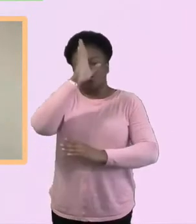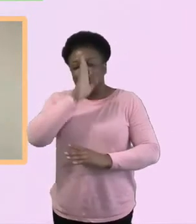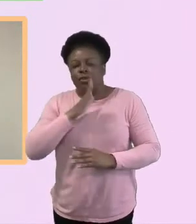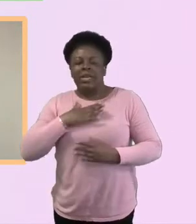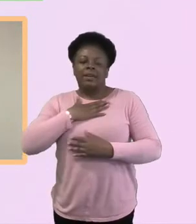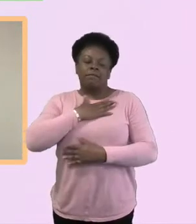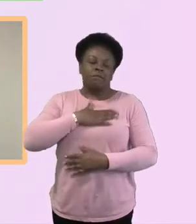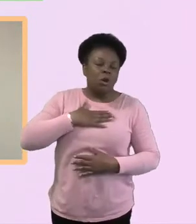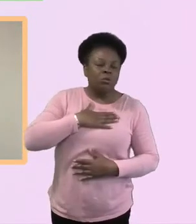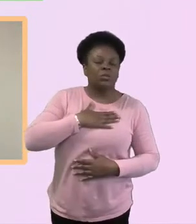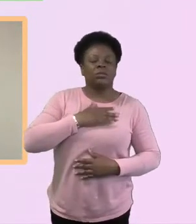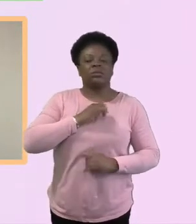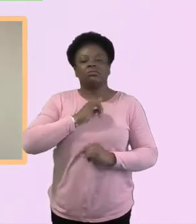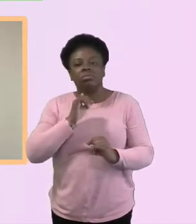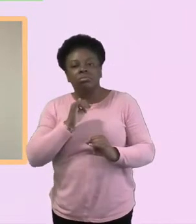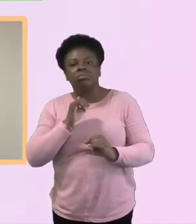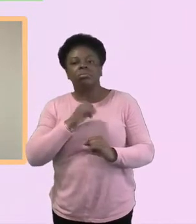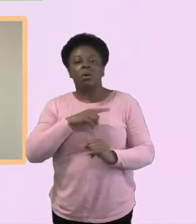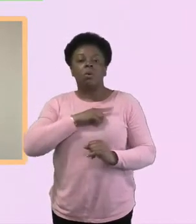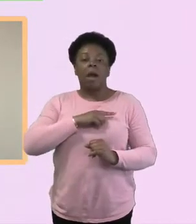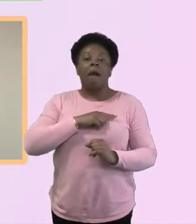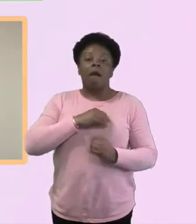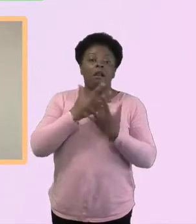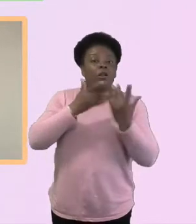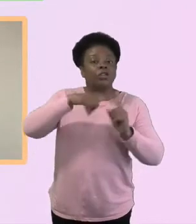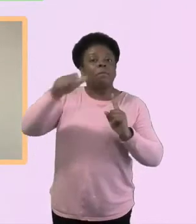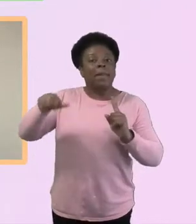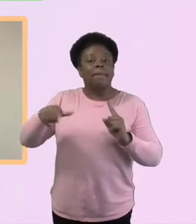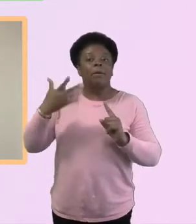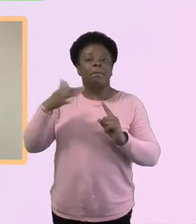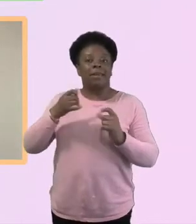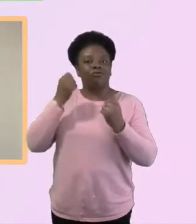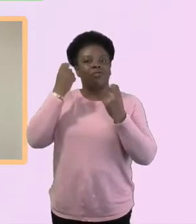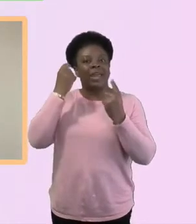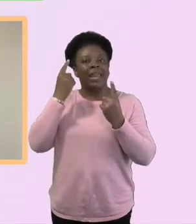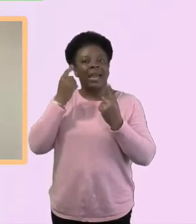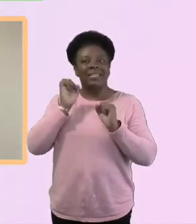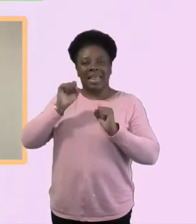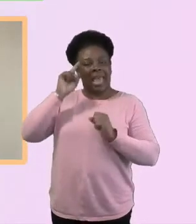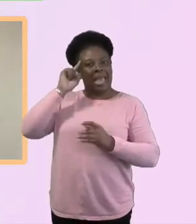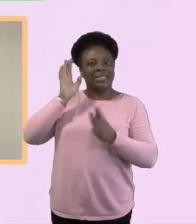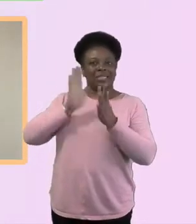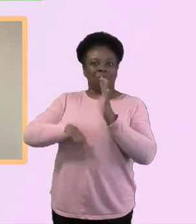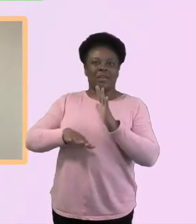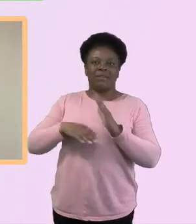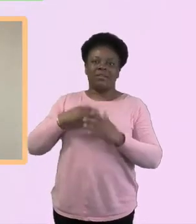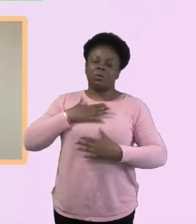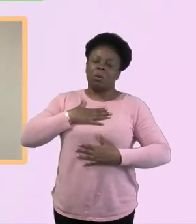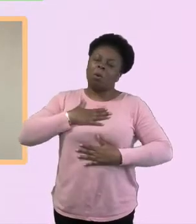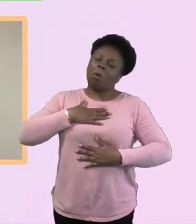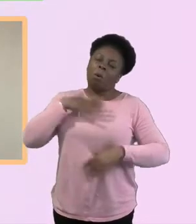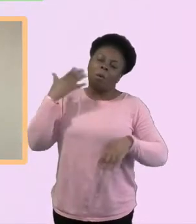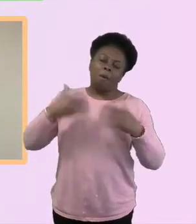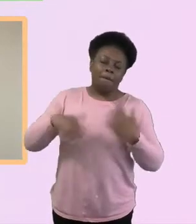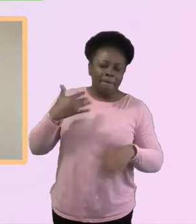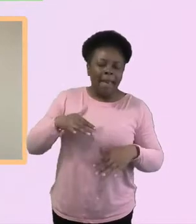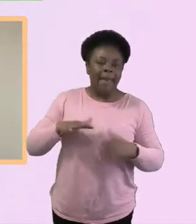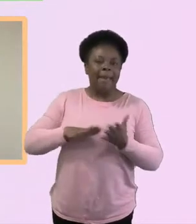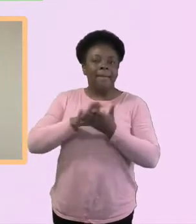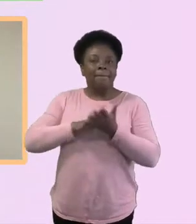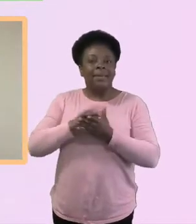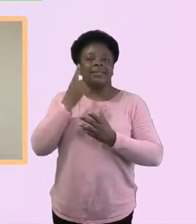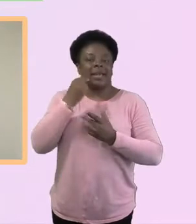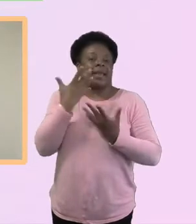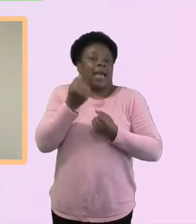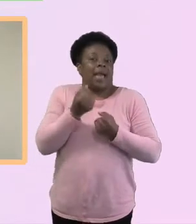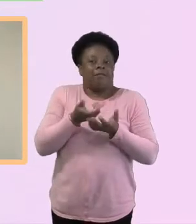last sort of year, year and a half. And yeah. And I think, I think for sure, I've certainly seen more of that in the various things that I've